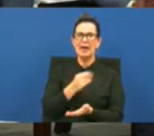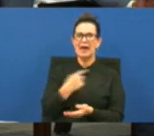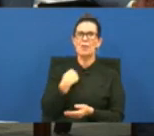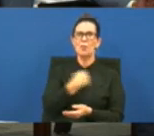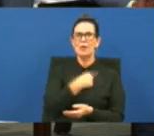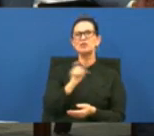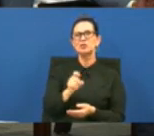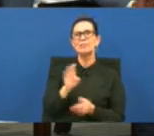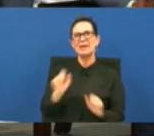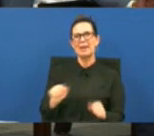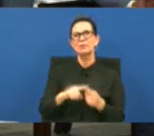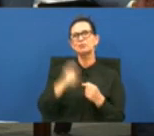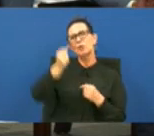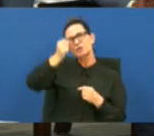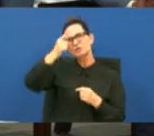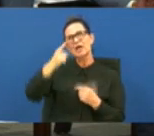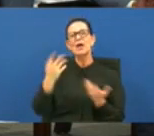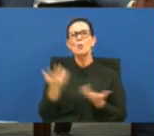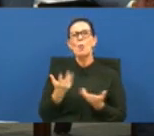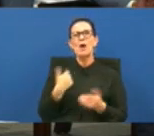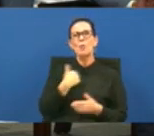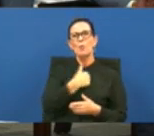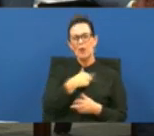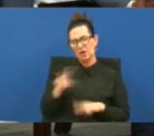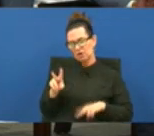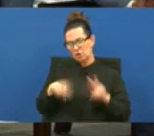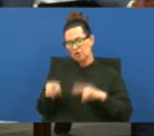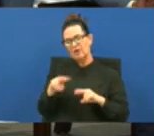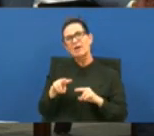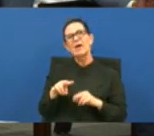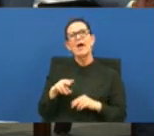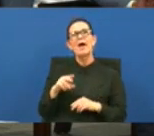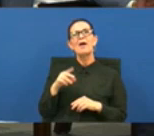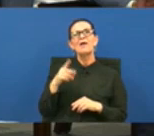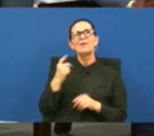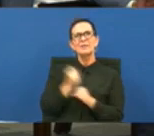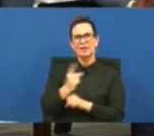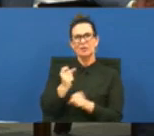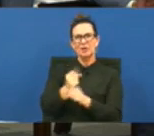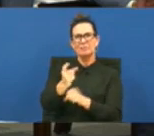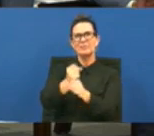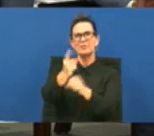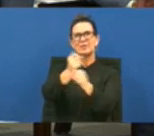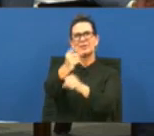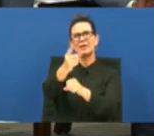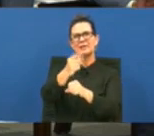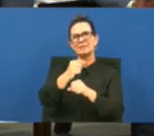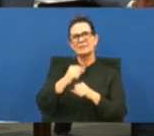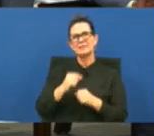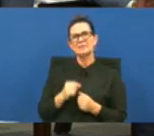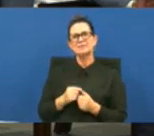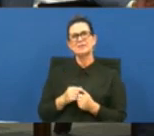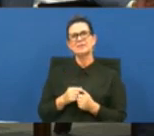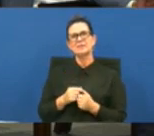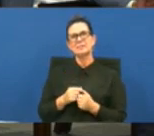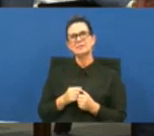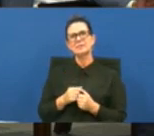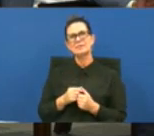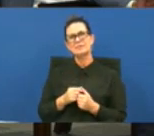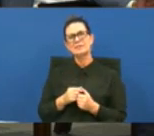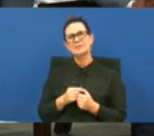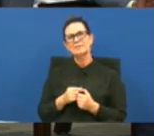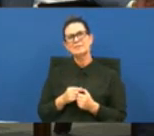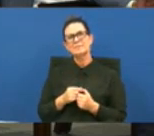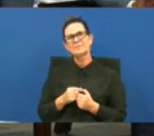be able to understand what we are looking at from year to year to year and i'll leave you with this our